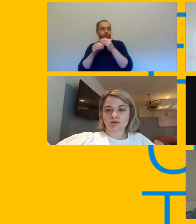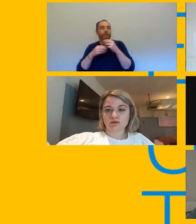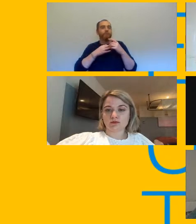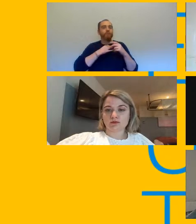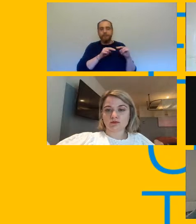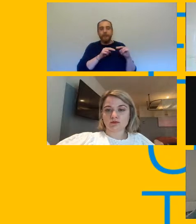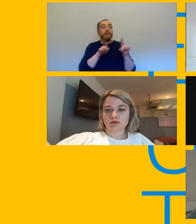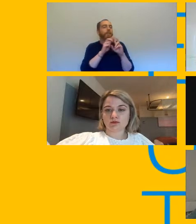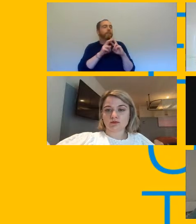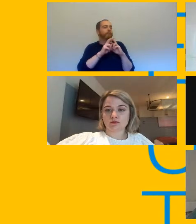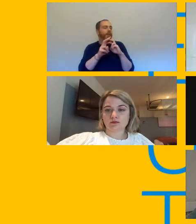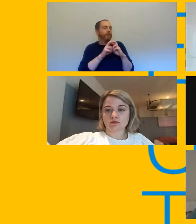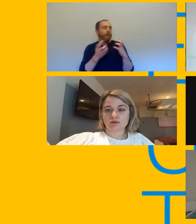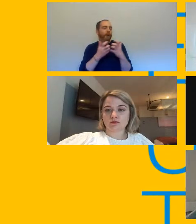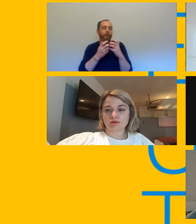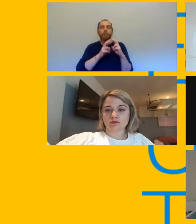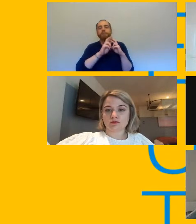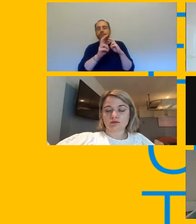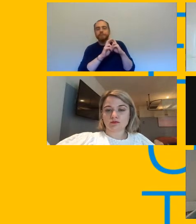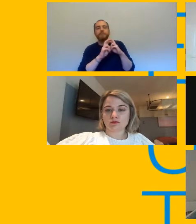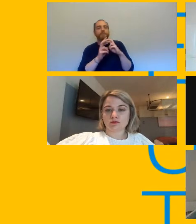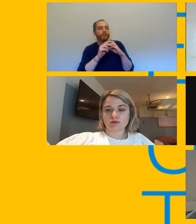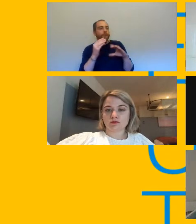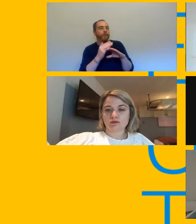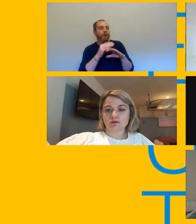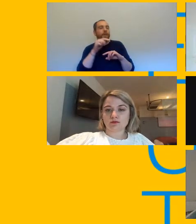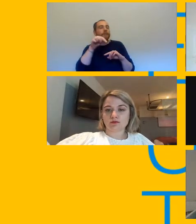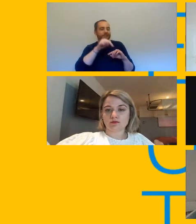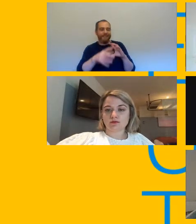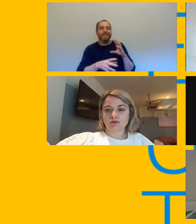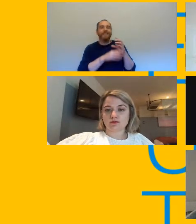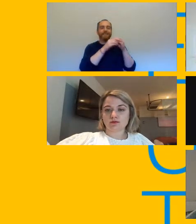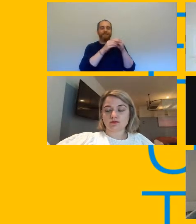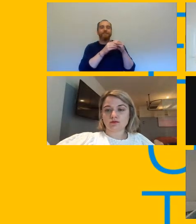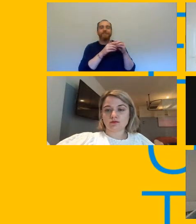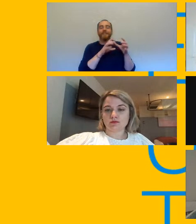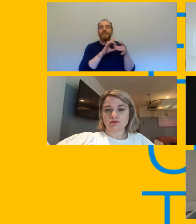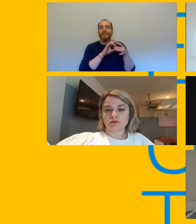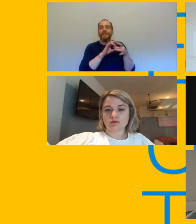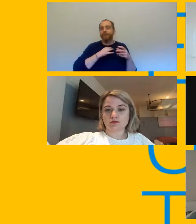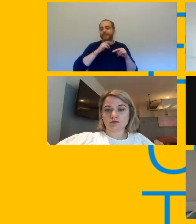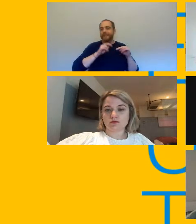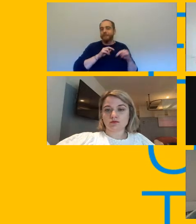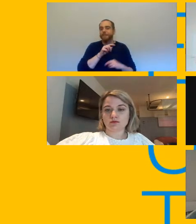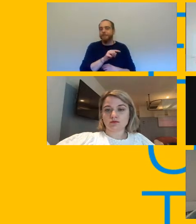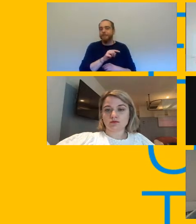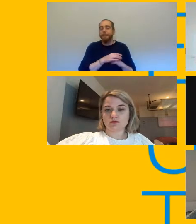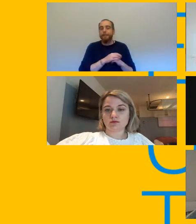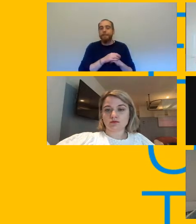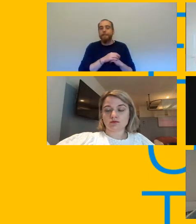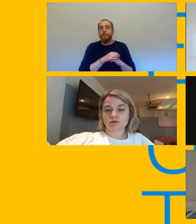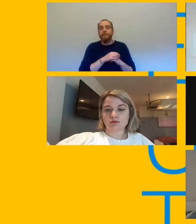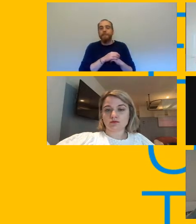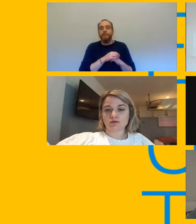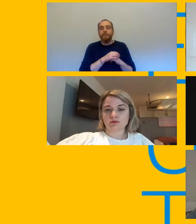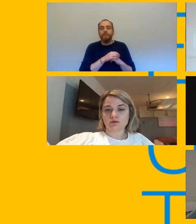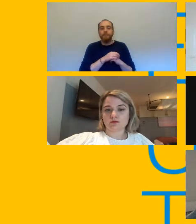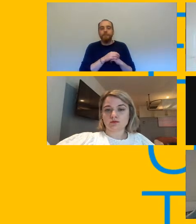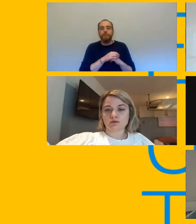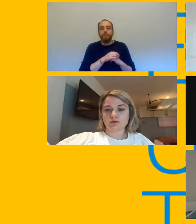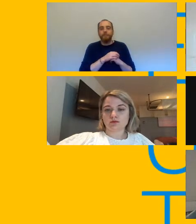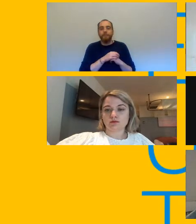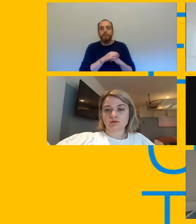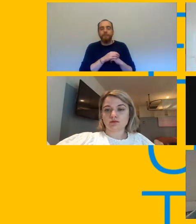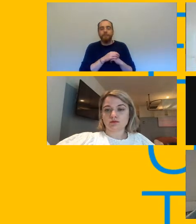workplace or you know have a negative impact on public health or have a negative impact on on people that people people that